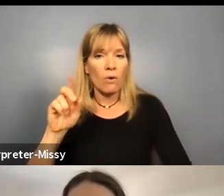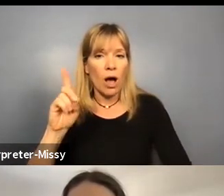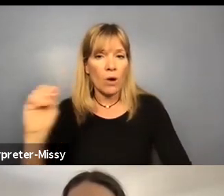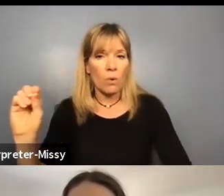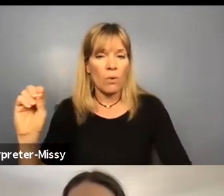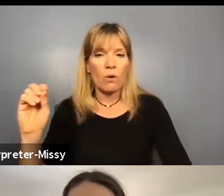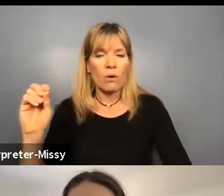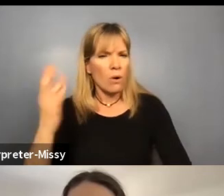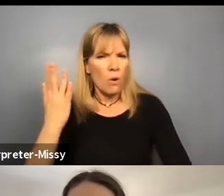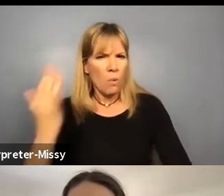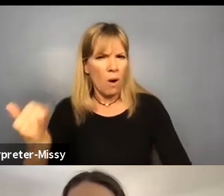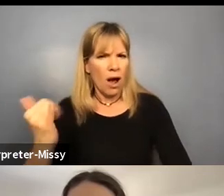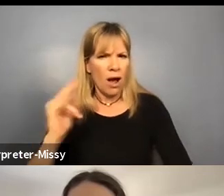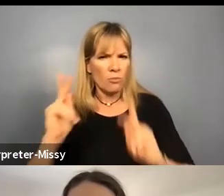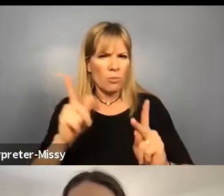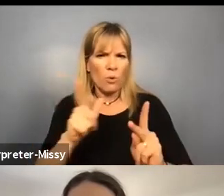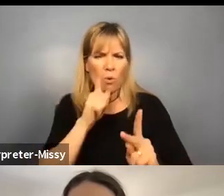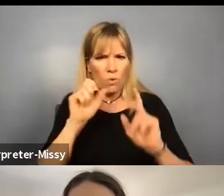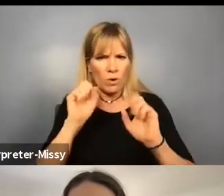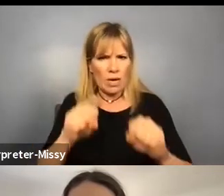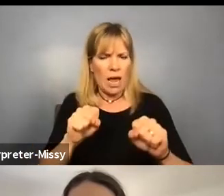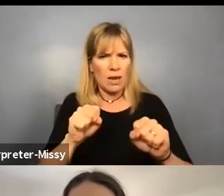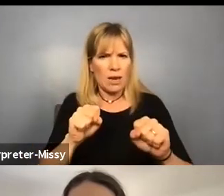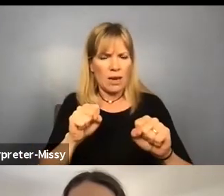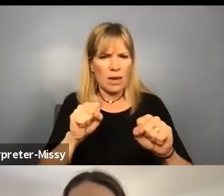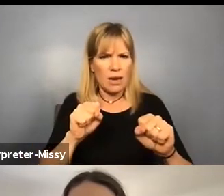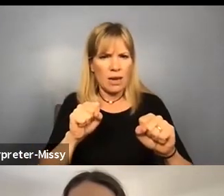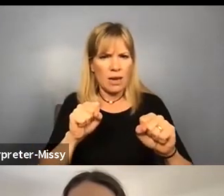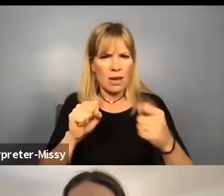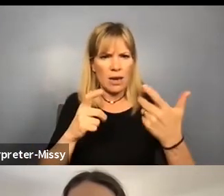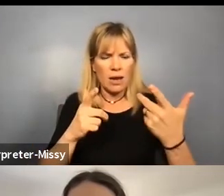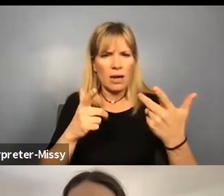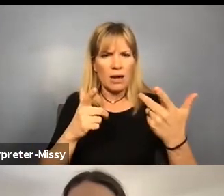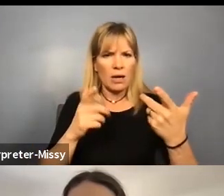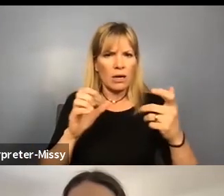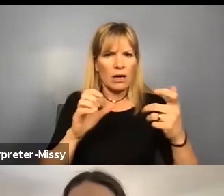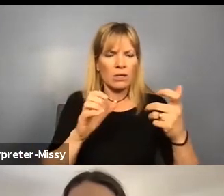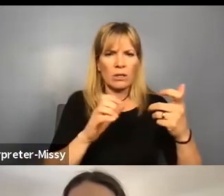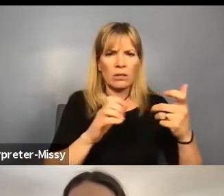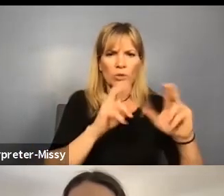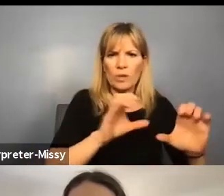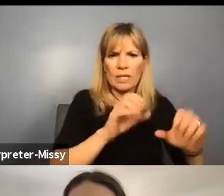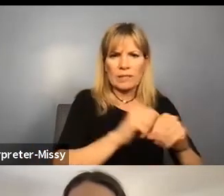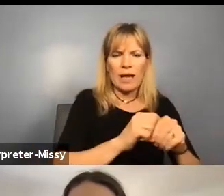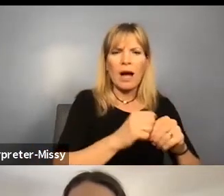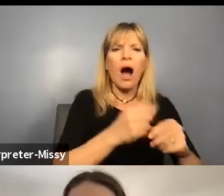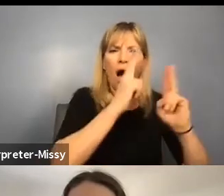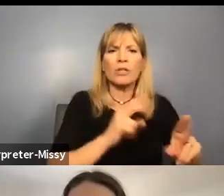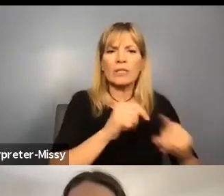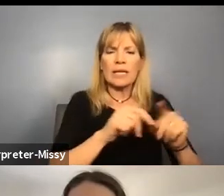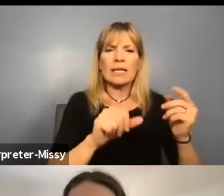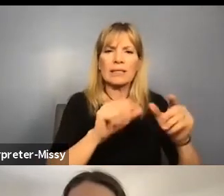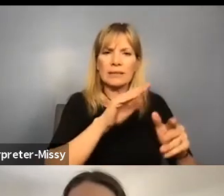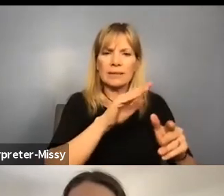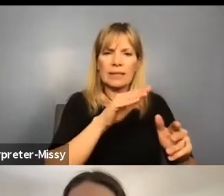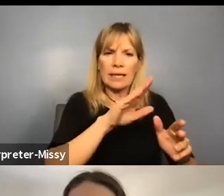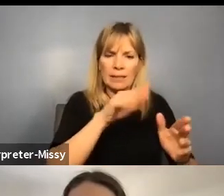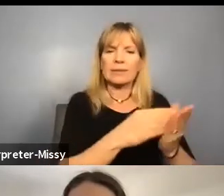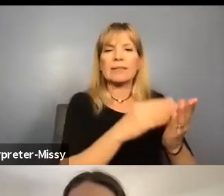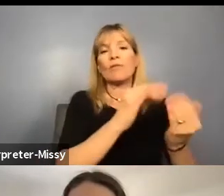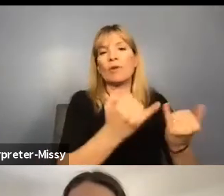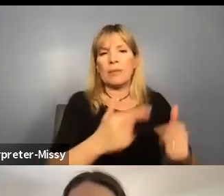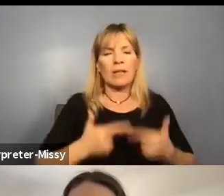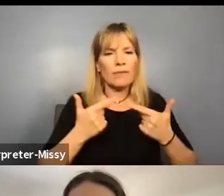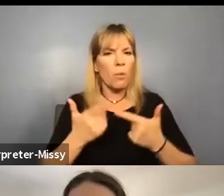Why is it that people who are able to armist at an independent living center refuse to armist, I guess, at their programs,